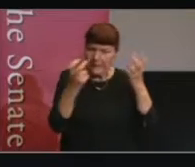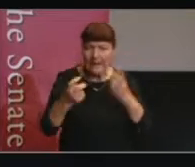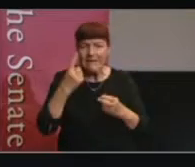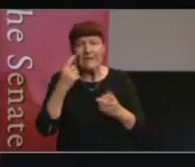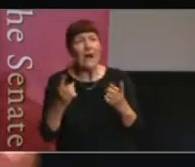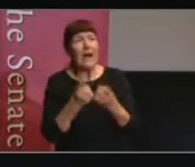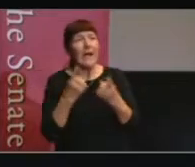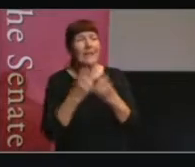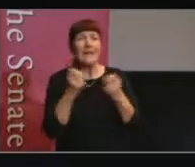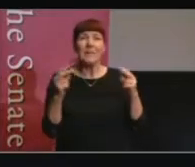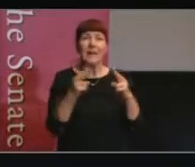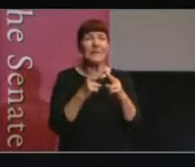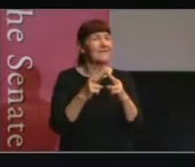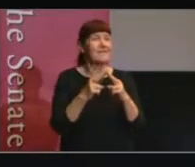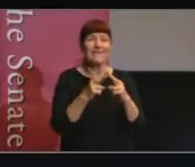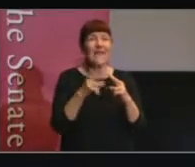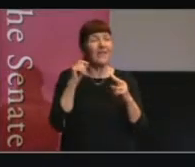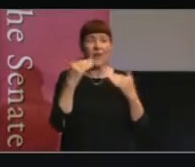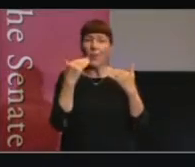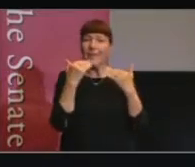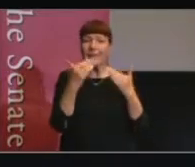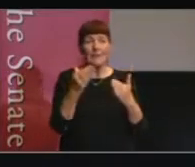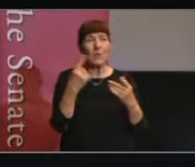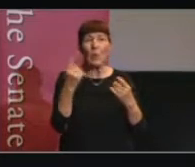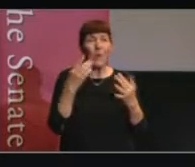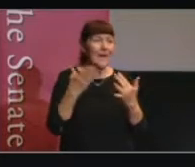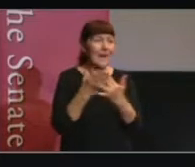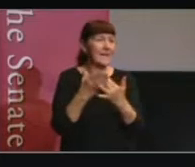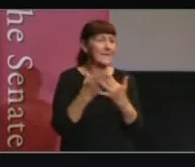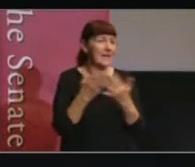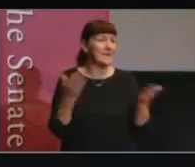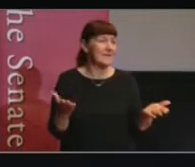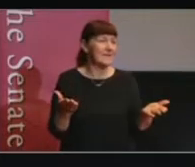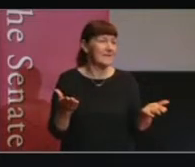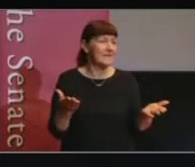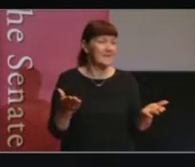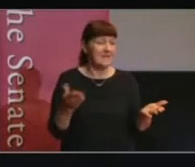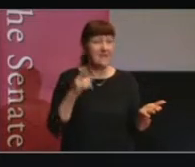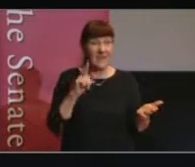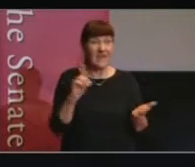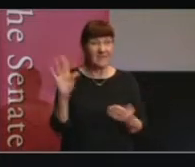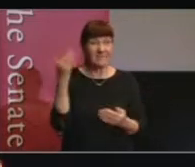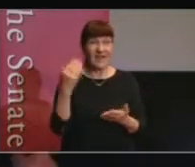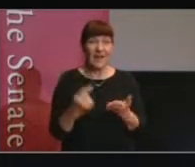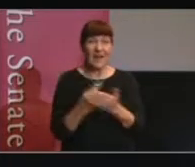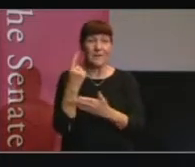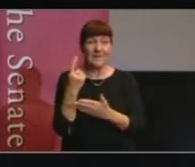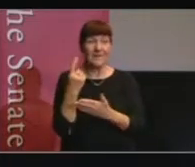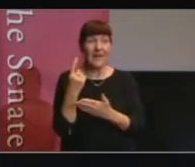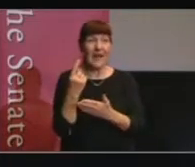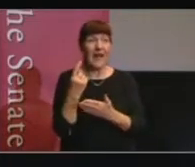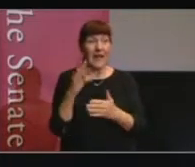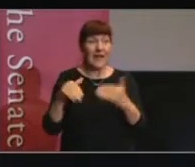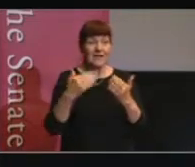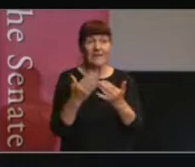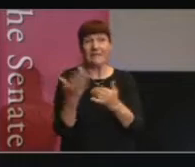that's obviously going to limit the reach. And that has actually been the experience until very, very